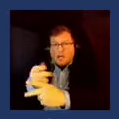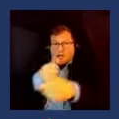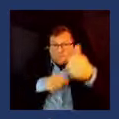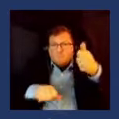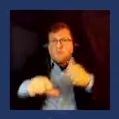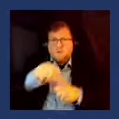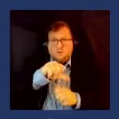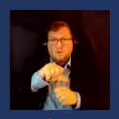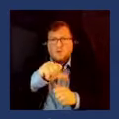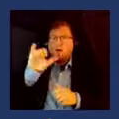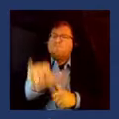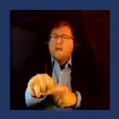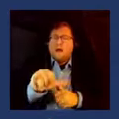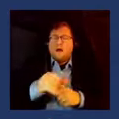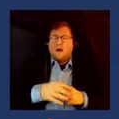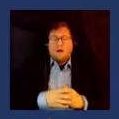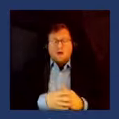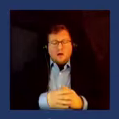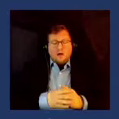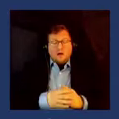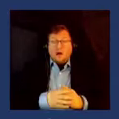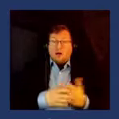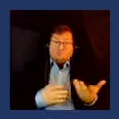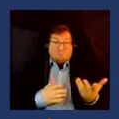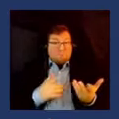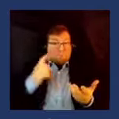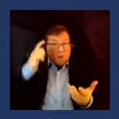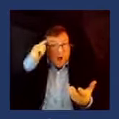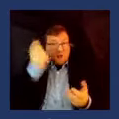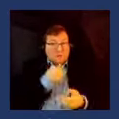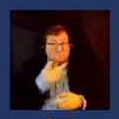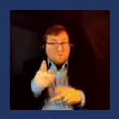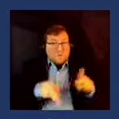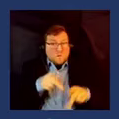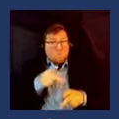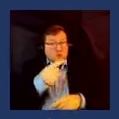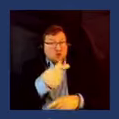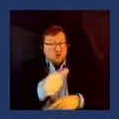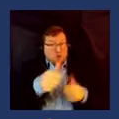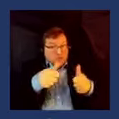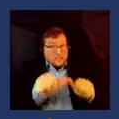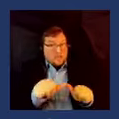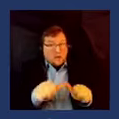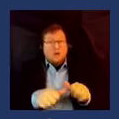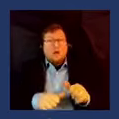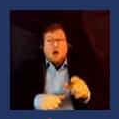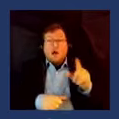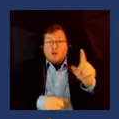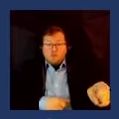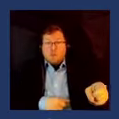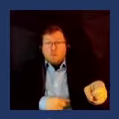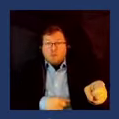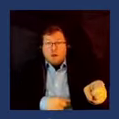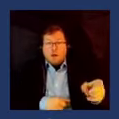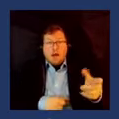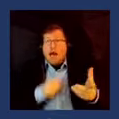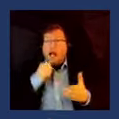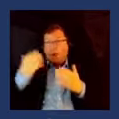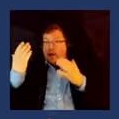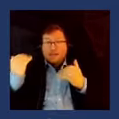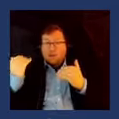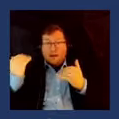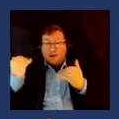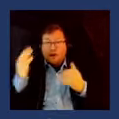and I think there's still some folks in in Georgia who we may not anticipate will vote for John and